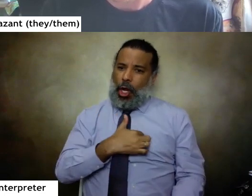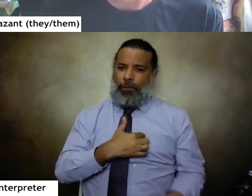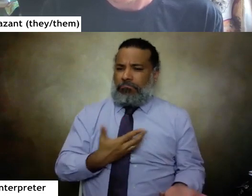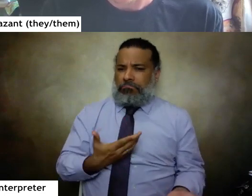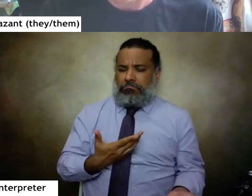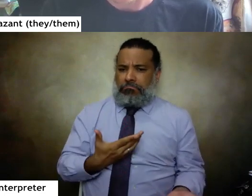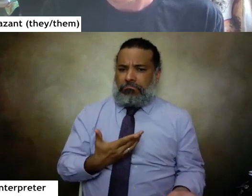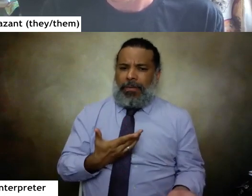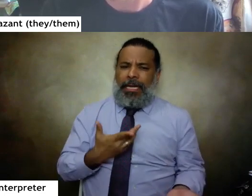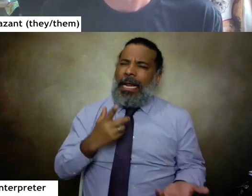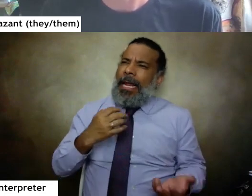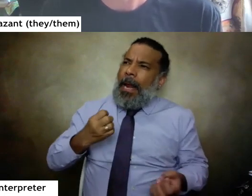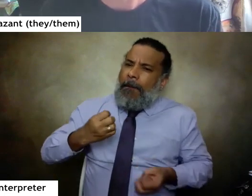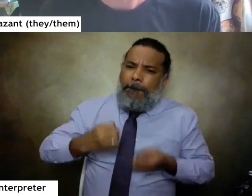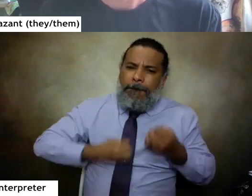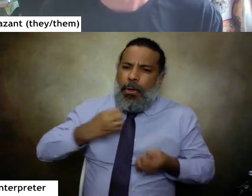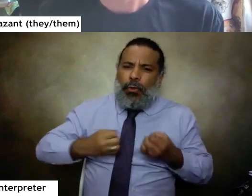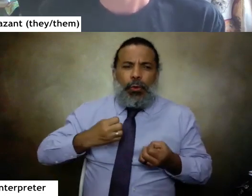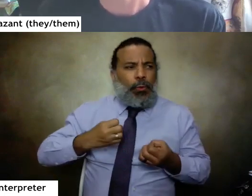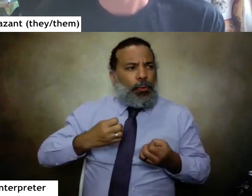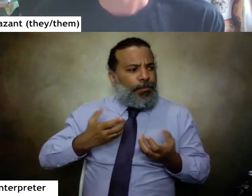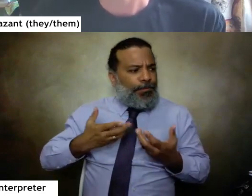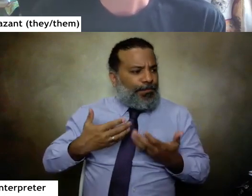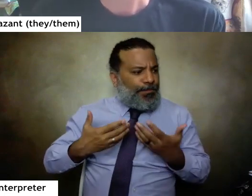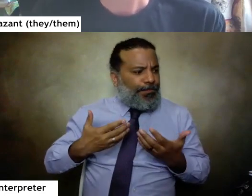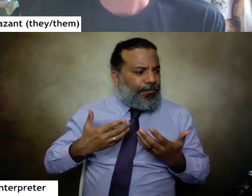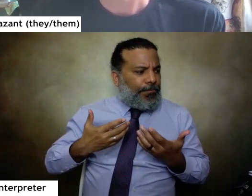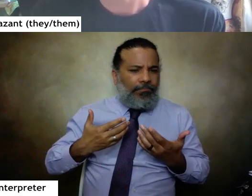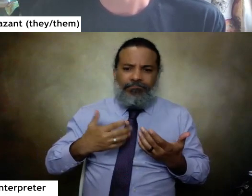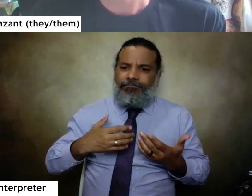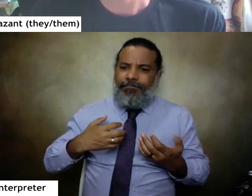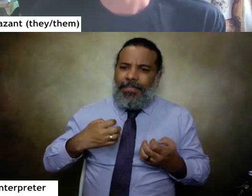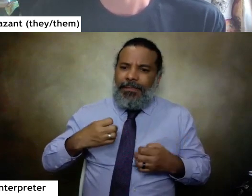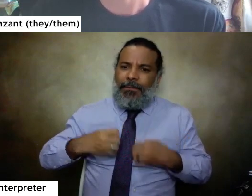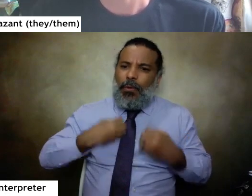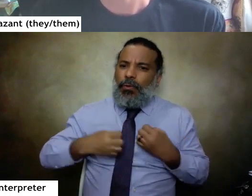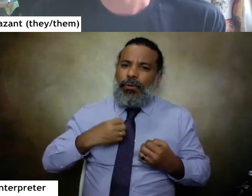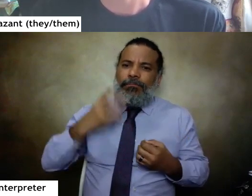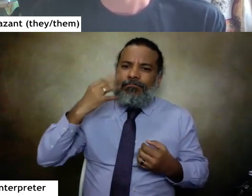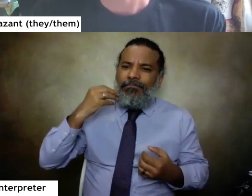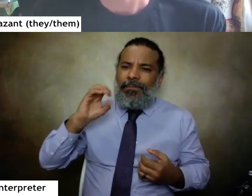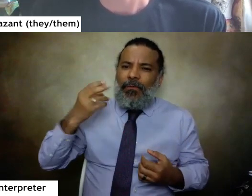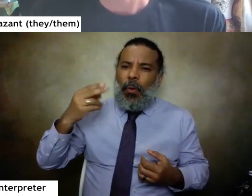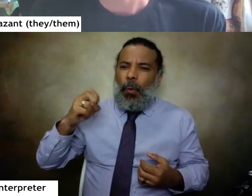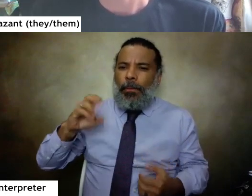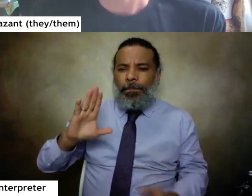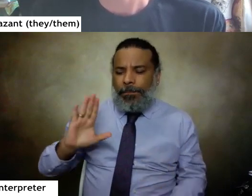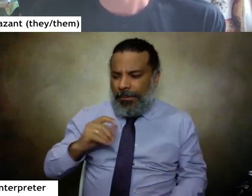terms of an emotional experience of of hope um but